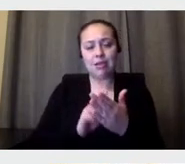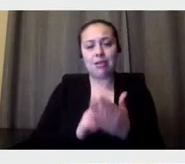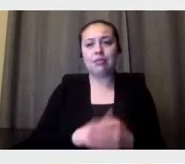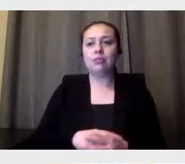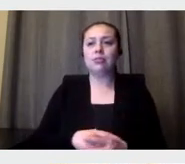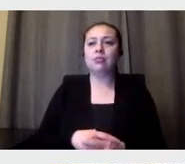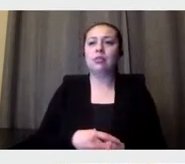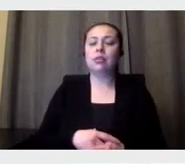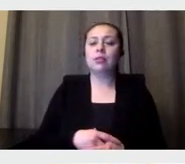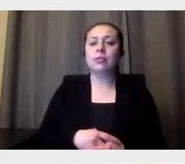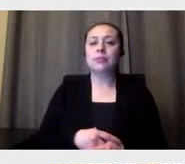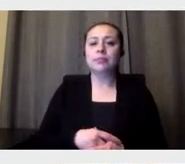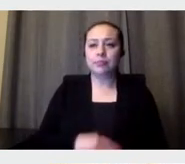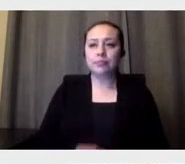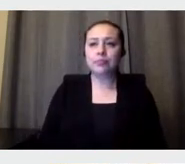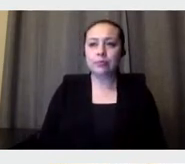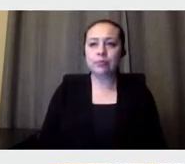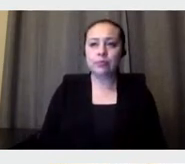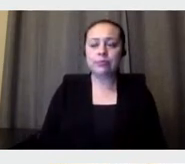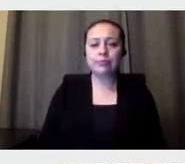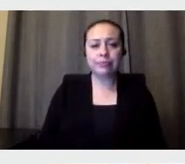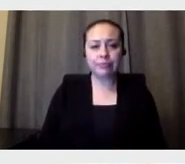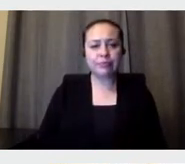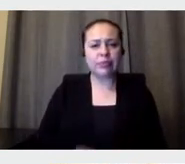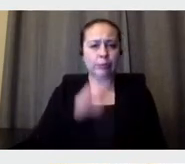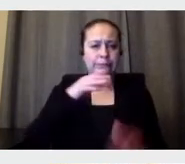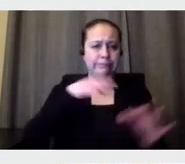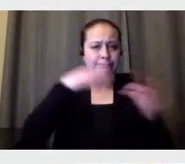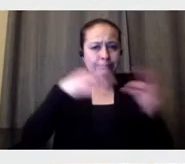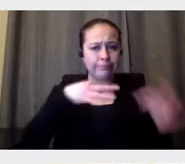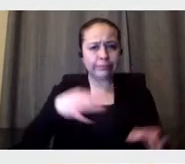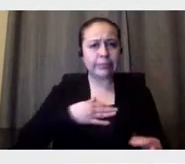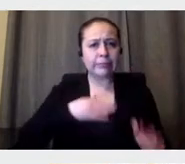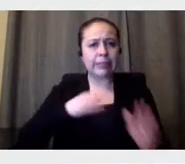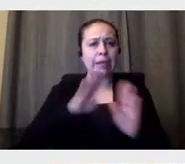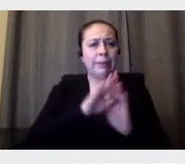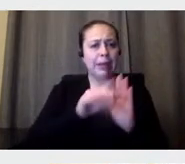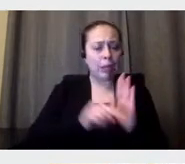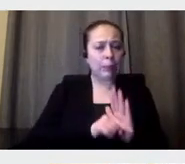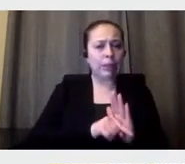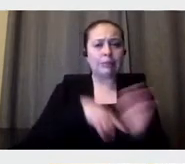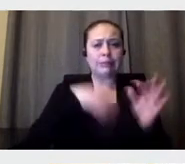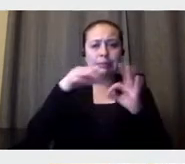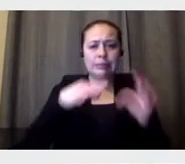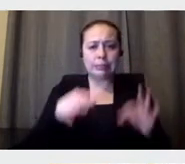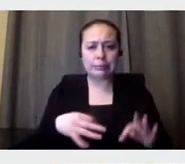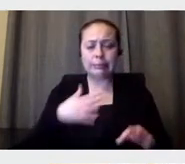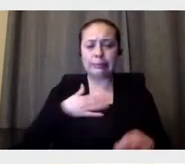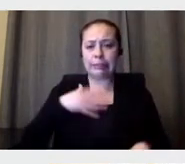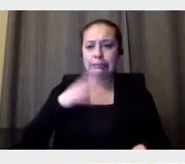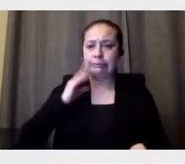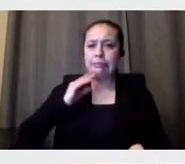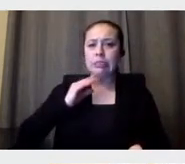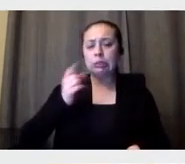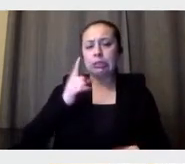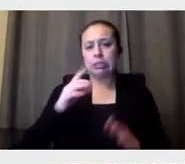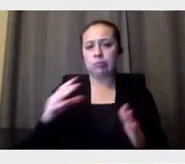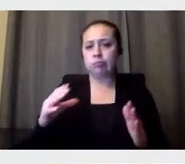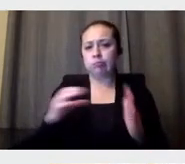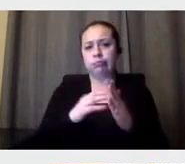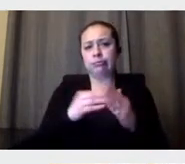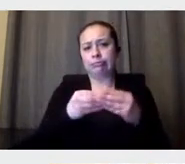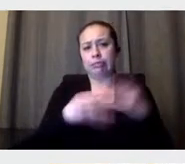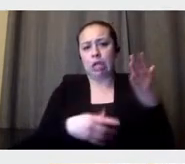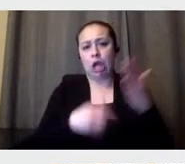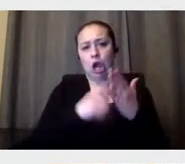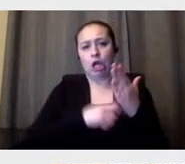I don't know, my, my, my, my background. And please take a look there. It's like a, uh, quite long article where you can get